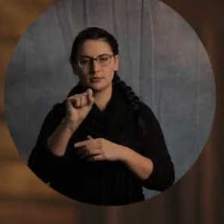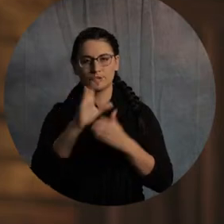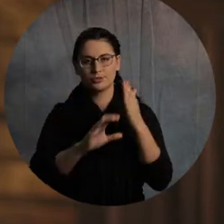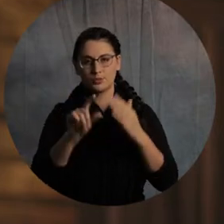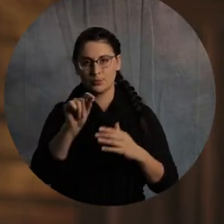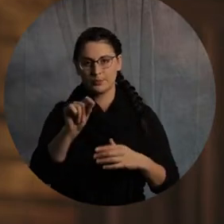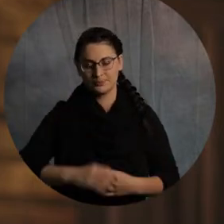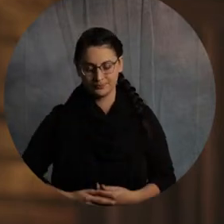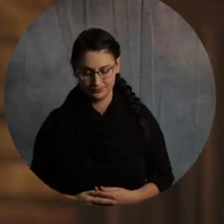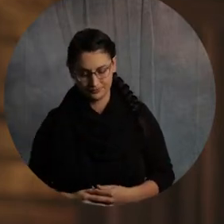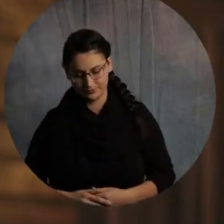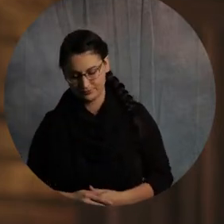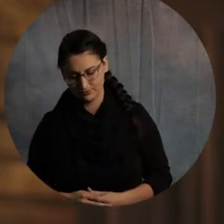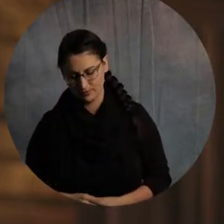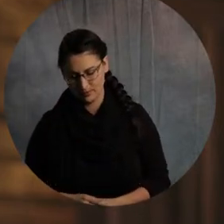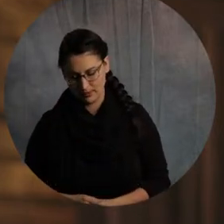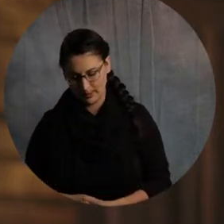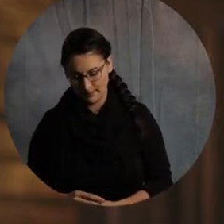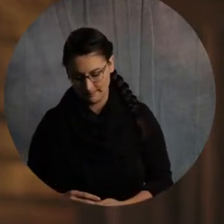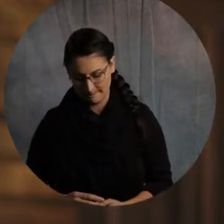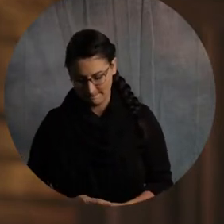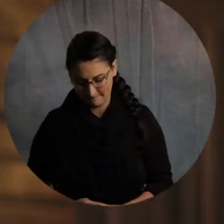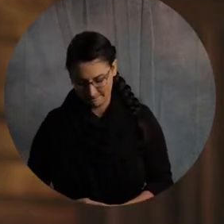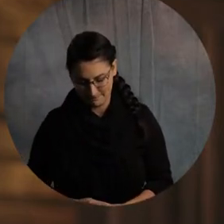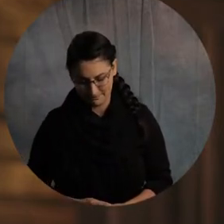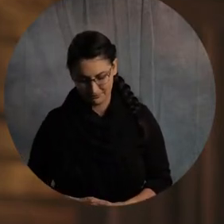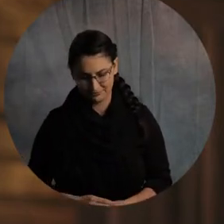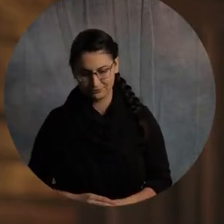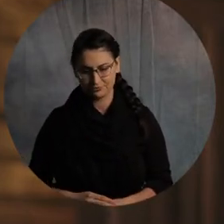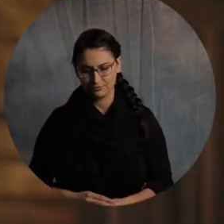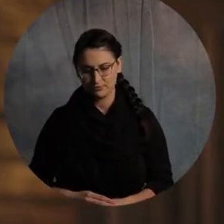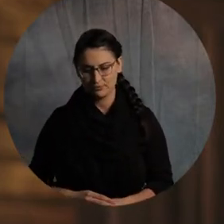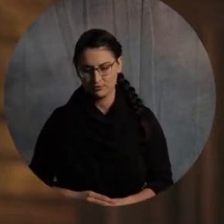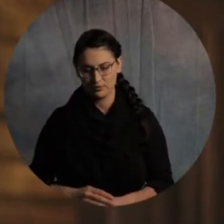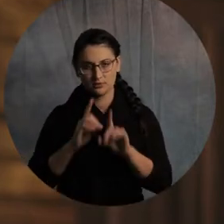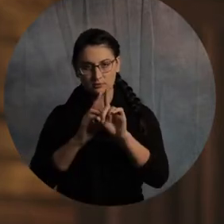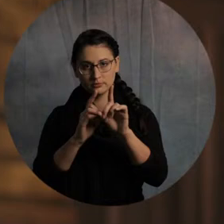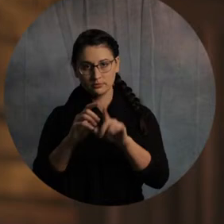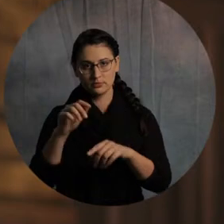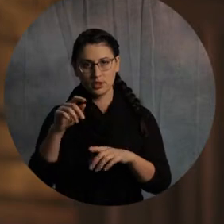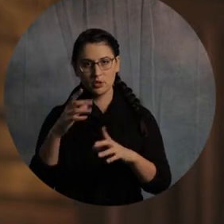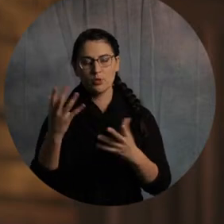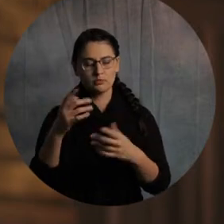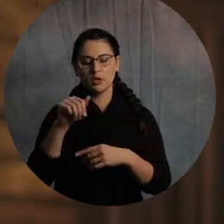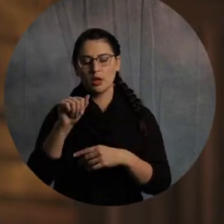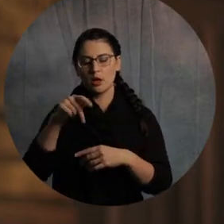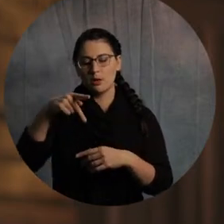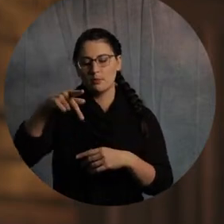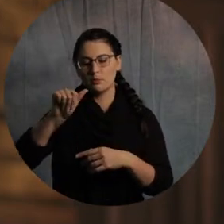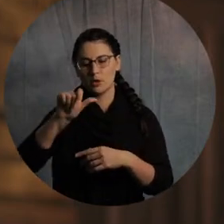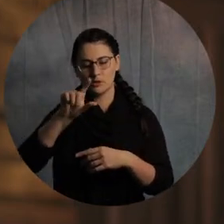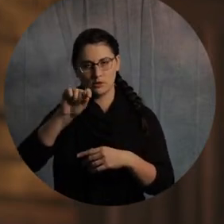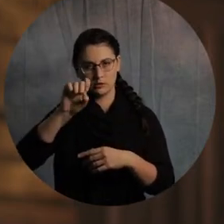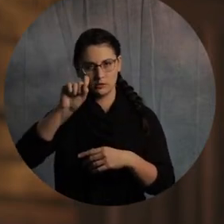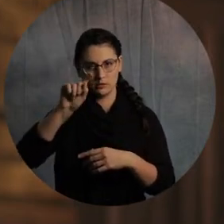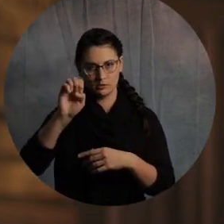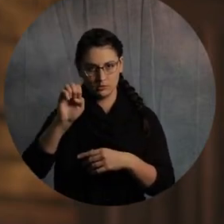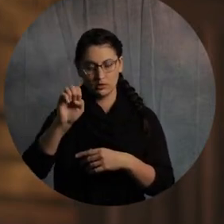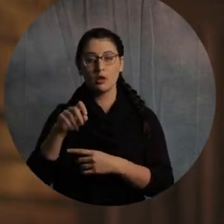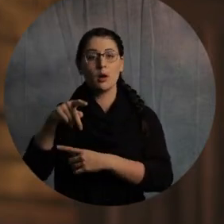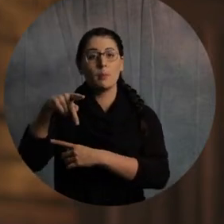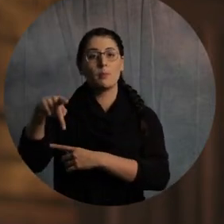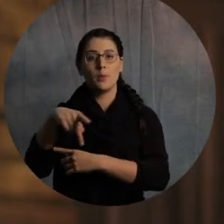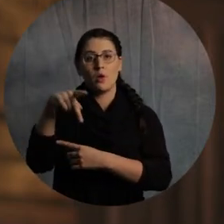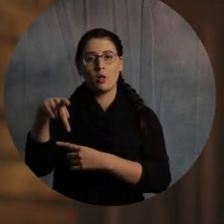Acts chapter 20. So the Apostle Paul is coming. He's heading to Jerusalem, and he's